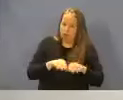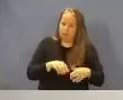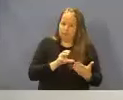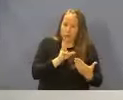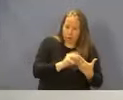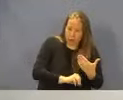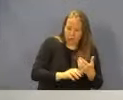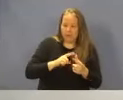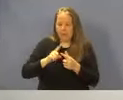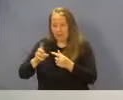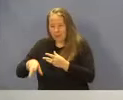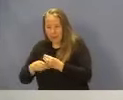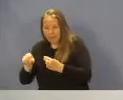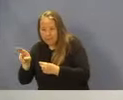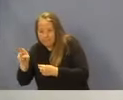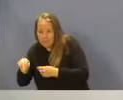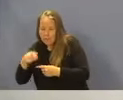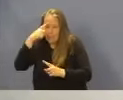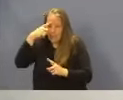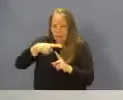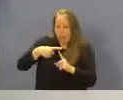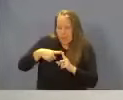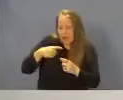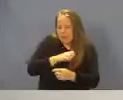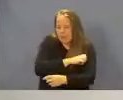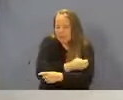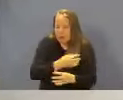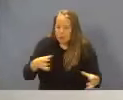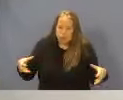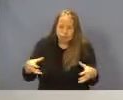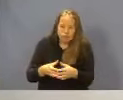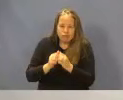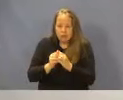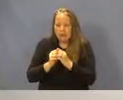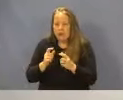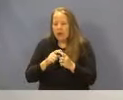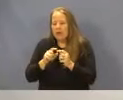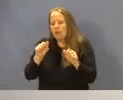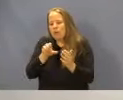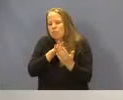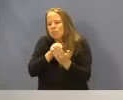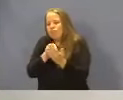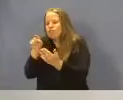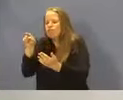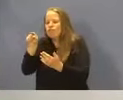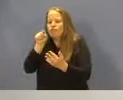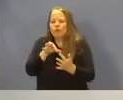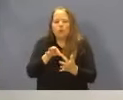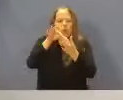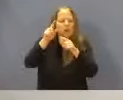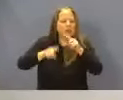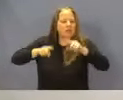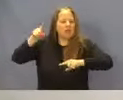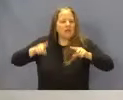fun, a little bit of positive energy, and yet another opportunity to learn more about the backgrounds of these unique, diverse